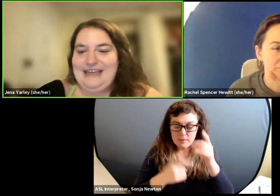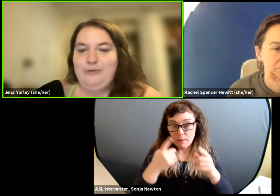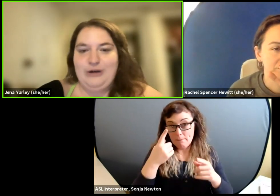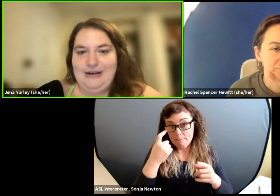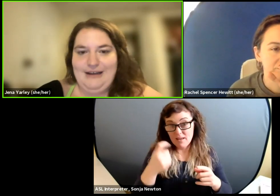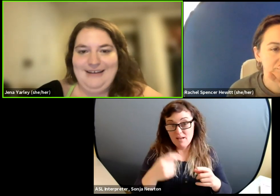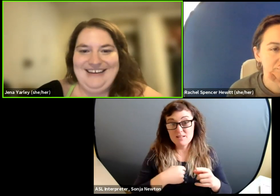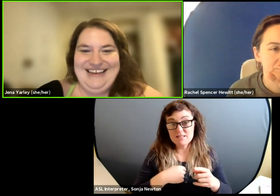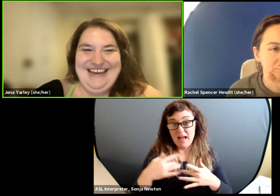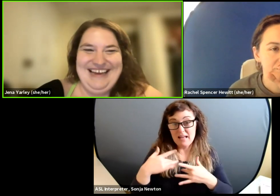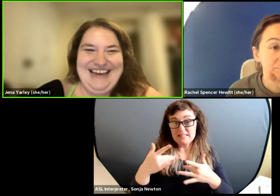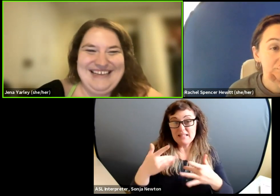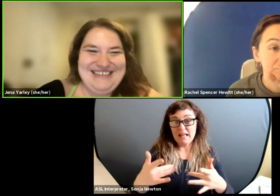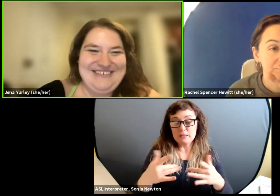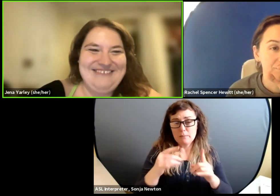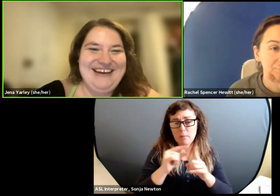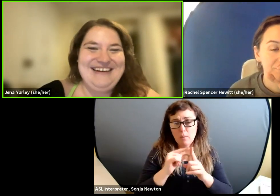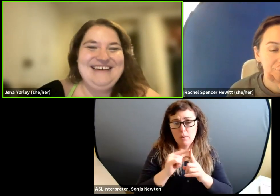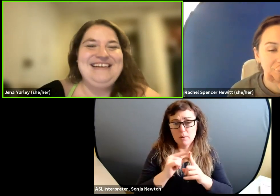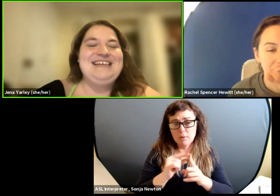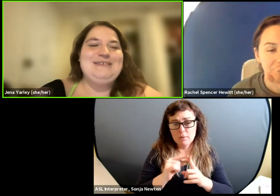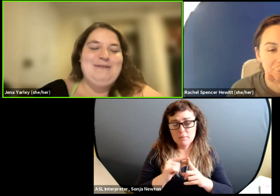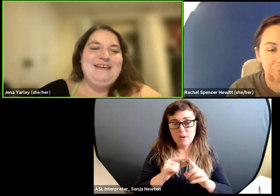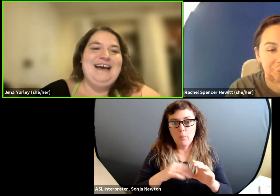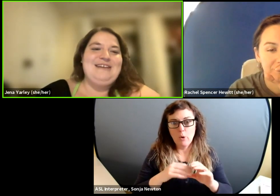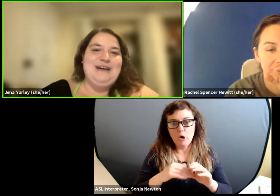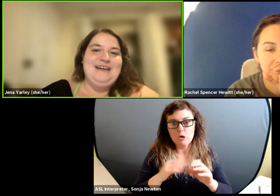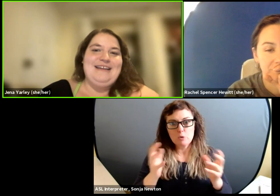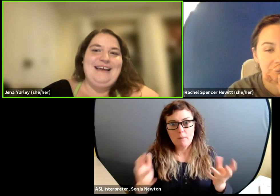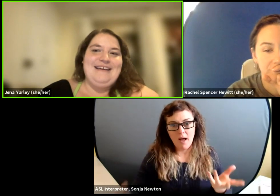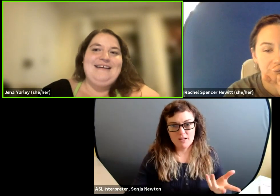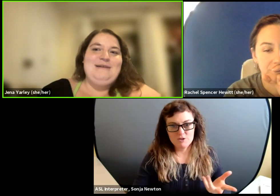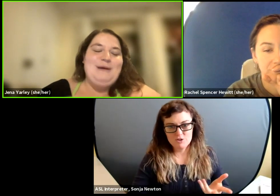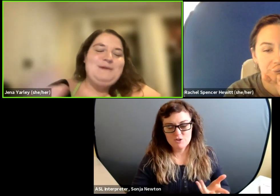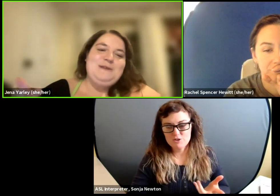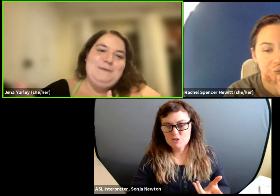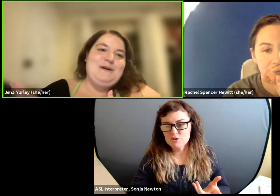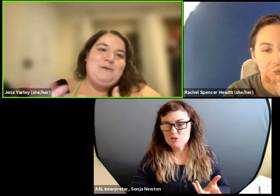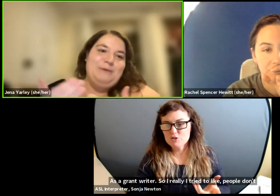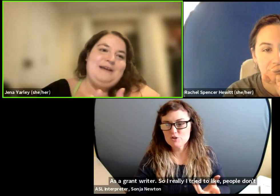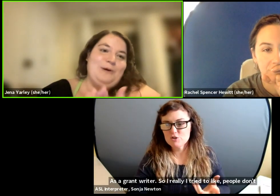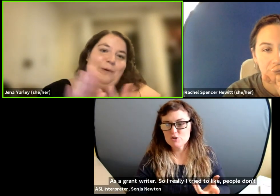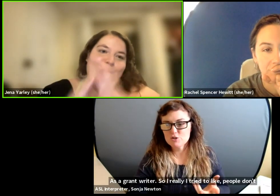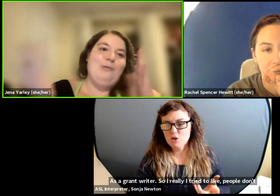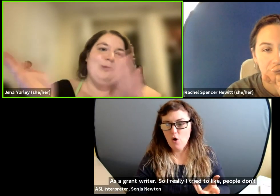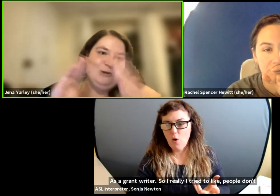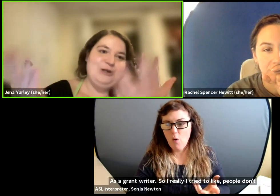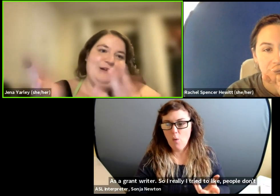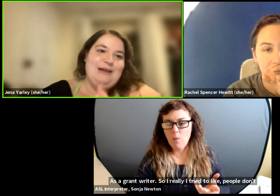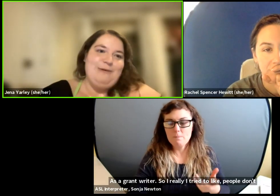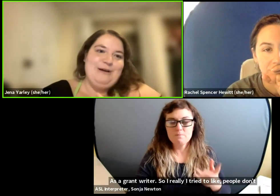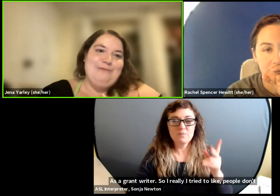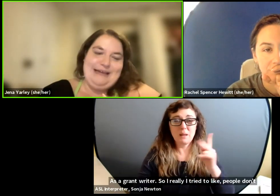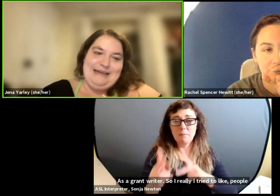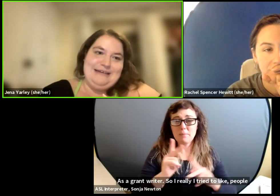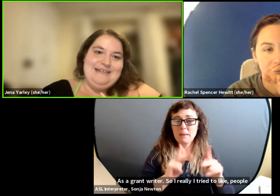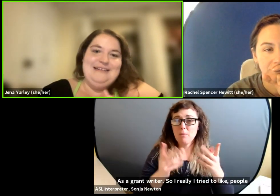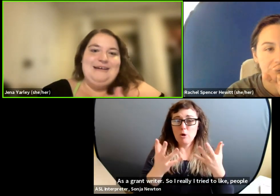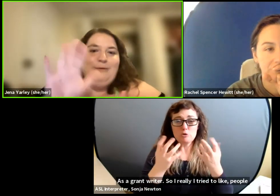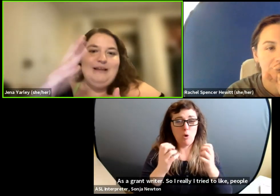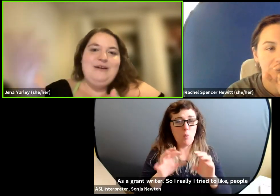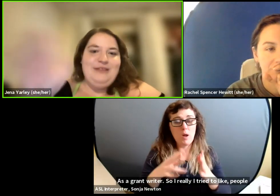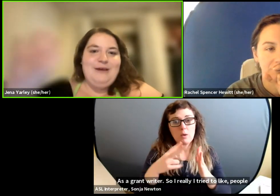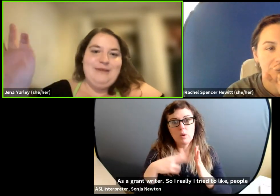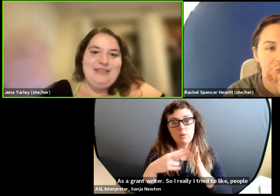lean wordy as a grant writer. So I really, I try to like, people don't want to read a whole brochure. They want to read